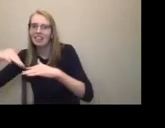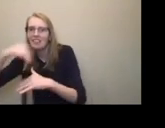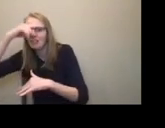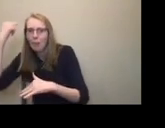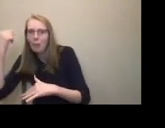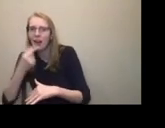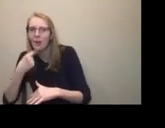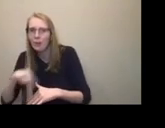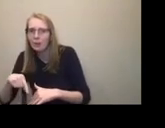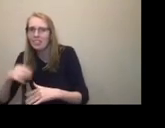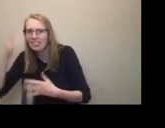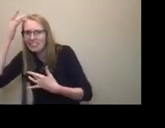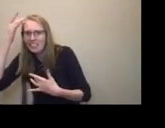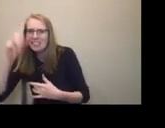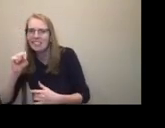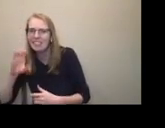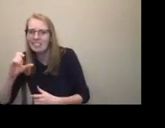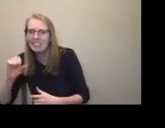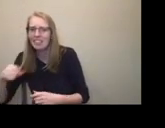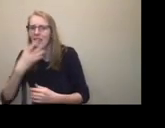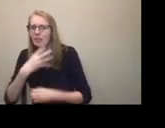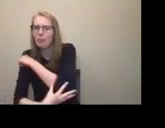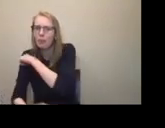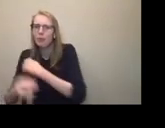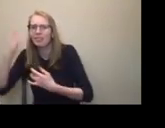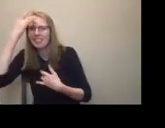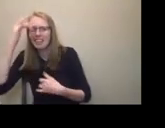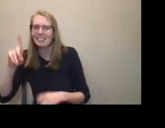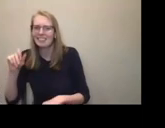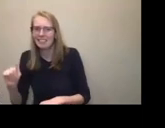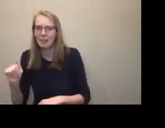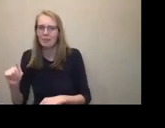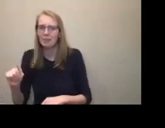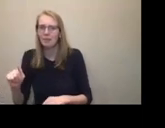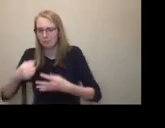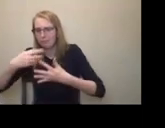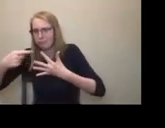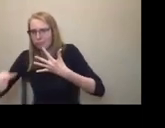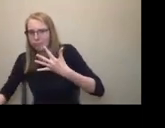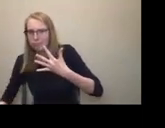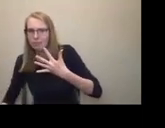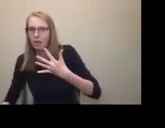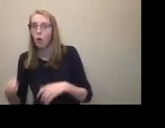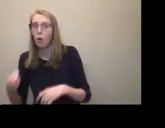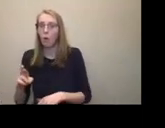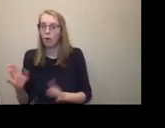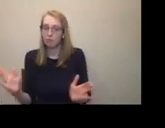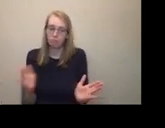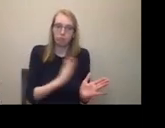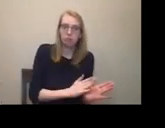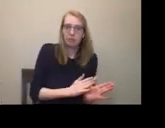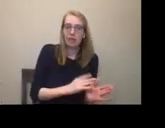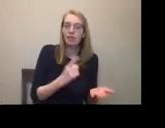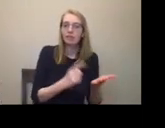see descriptions of all of your identity and everything that matters to you. Or then on the converse, other side of that spectrum, sometimes you get people that